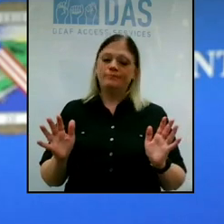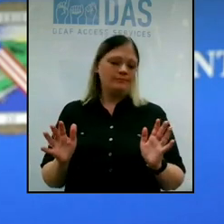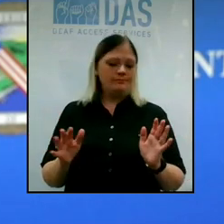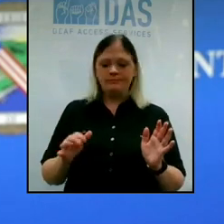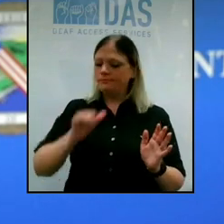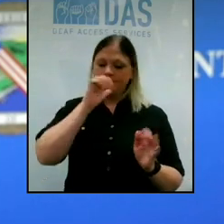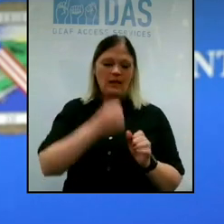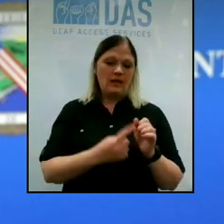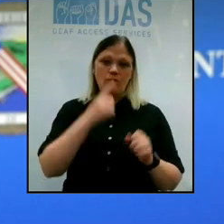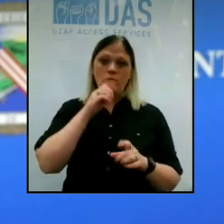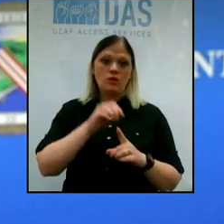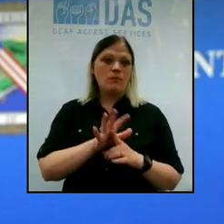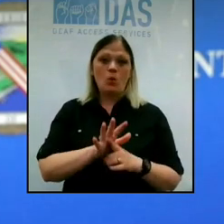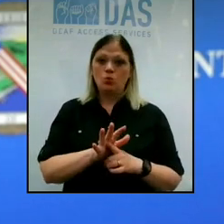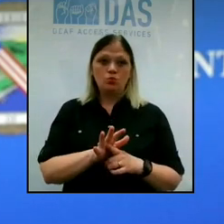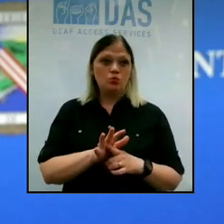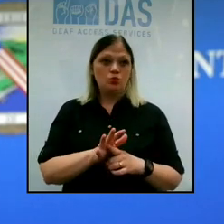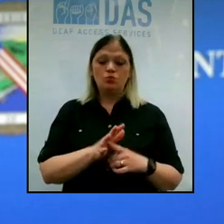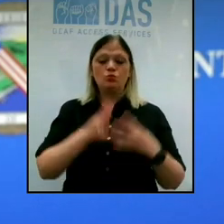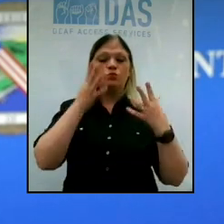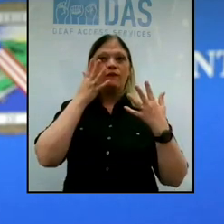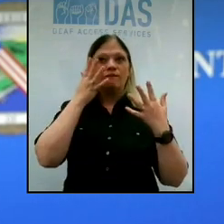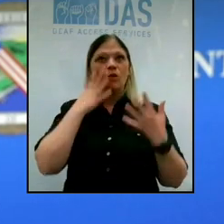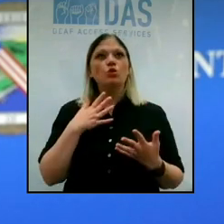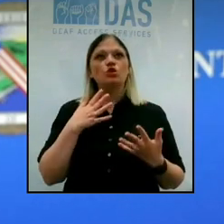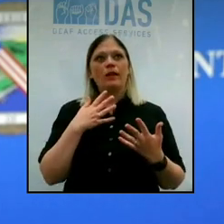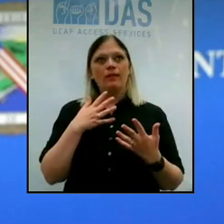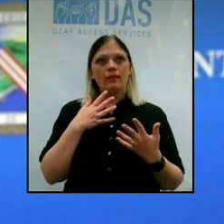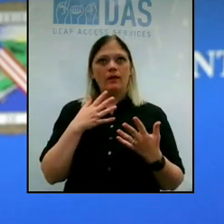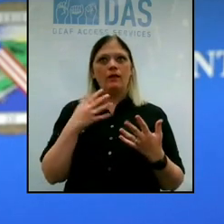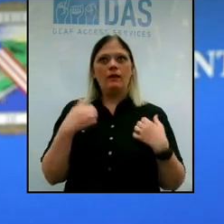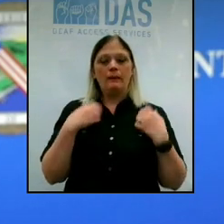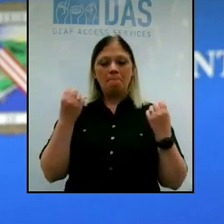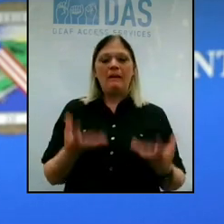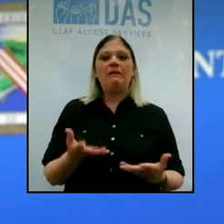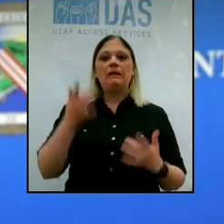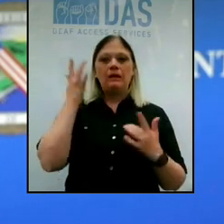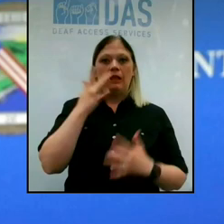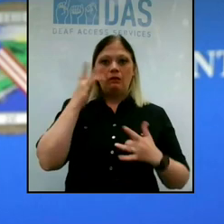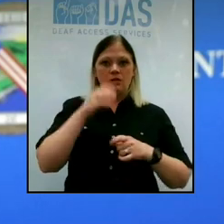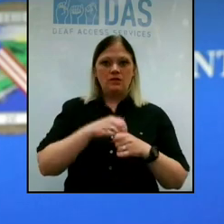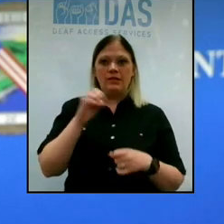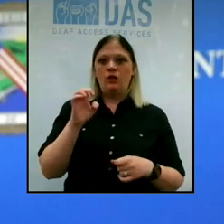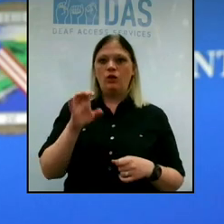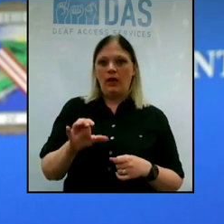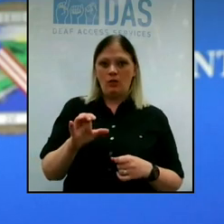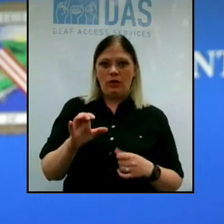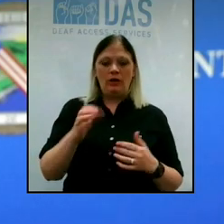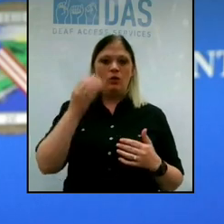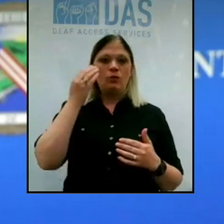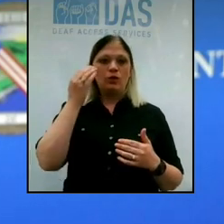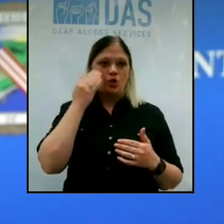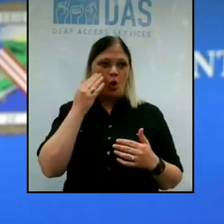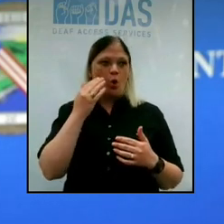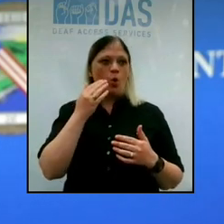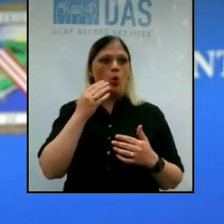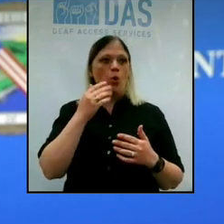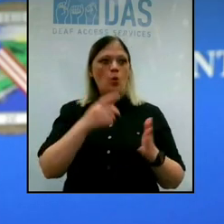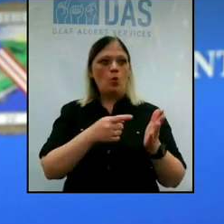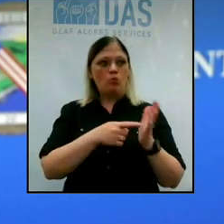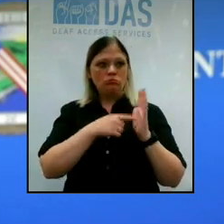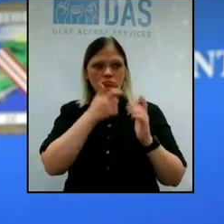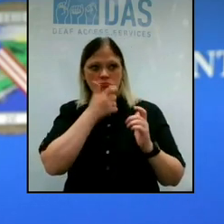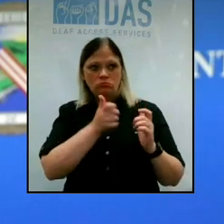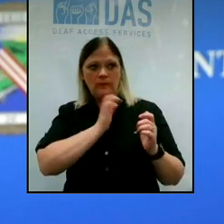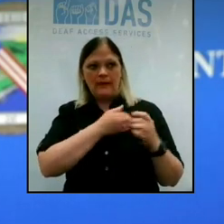everybody has been exposed. know, unfortunately, there have been many illnesses in Erie County. I we know that was showing our data. And